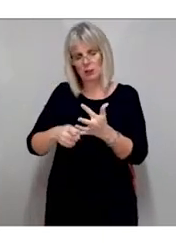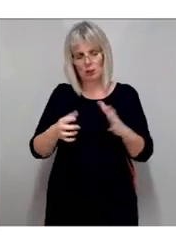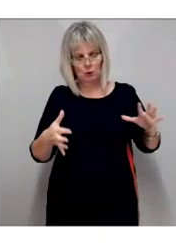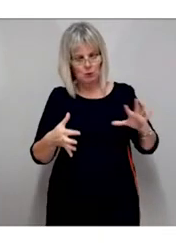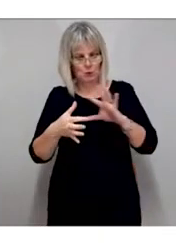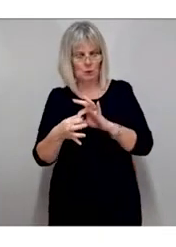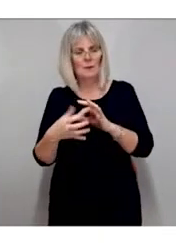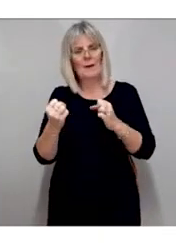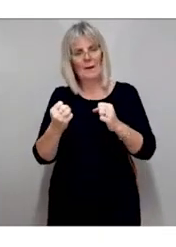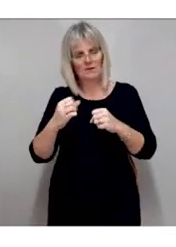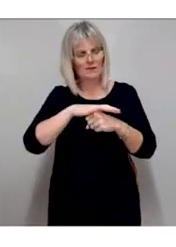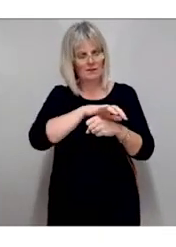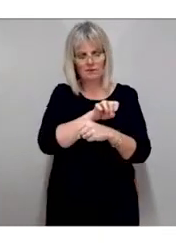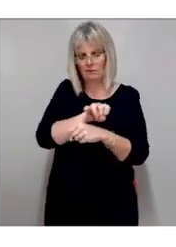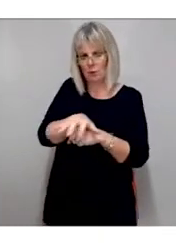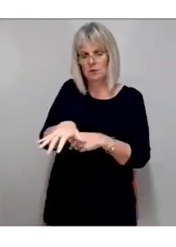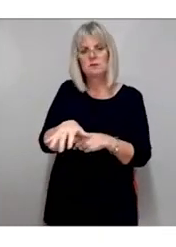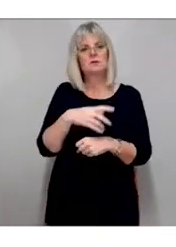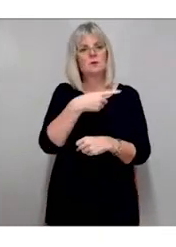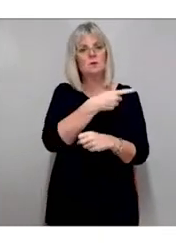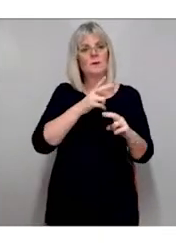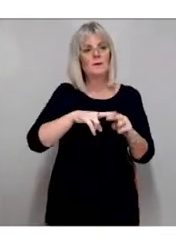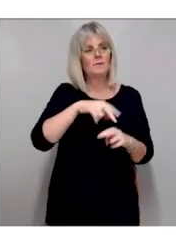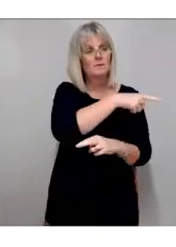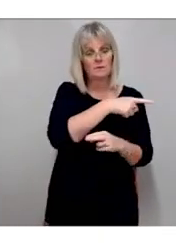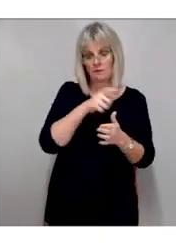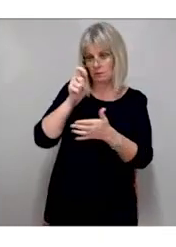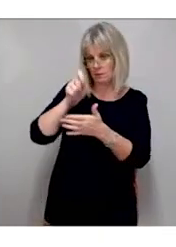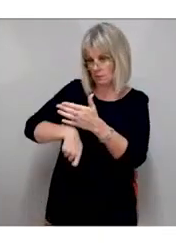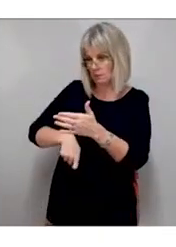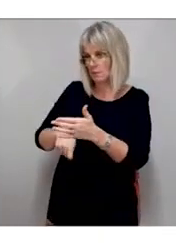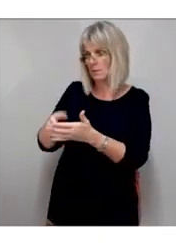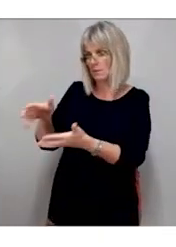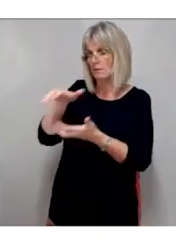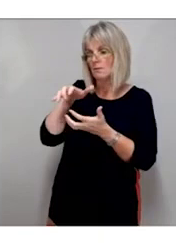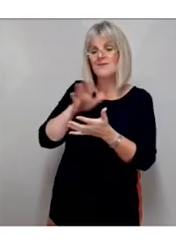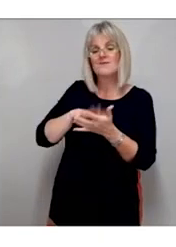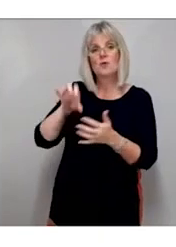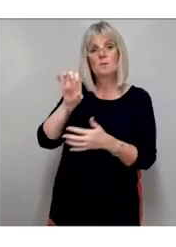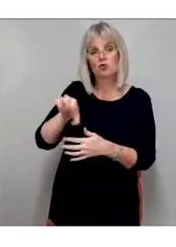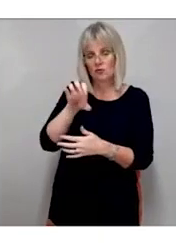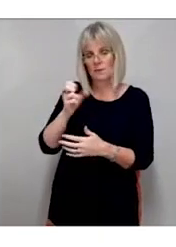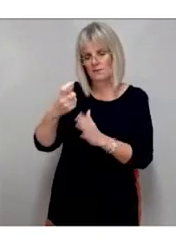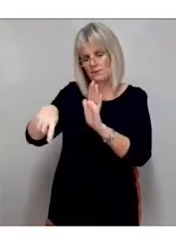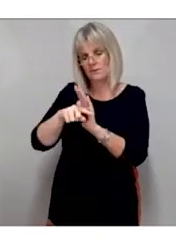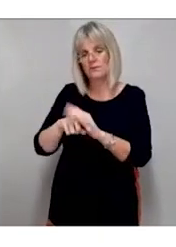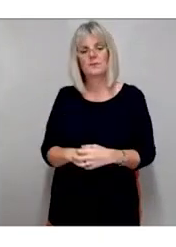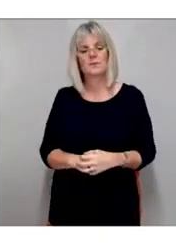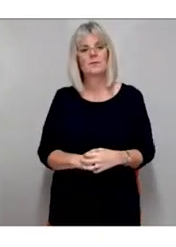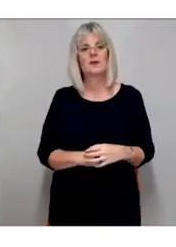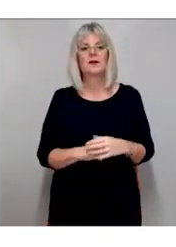procurement of ICT products and services in Europe. Section 508 was refreshed in 2018